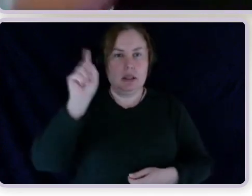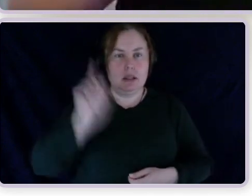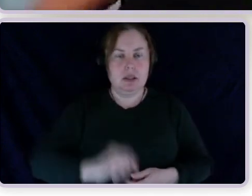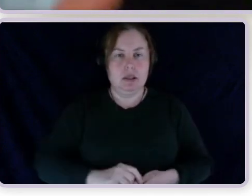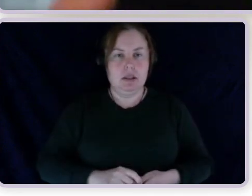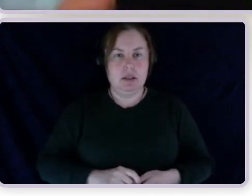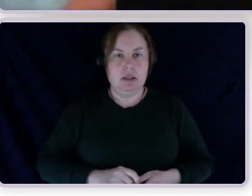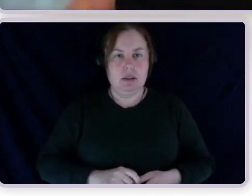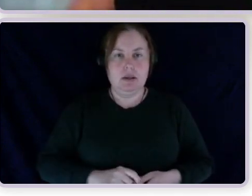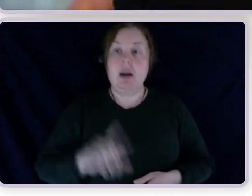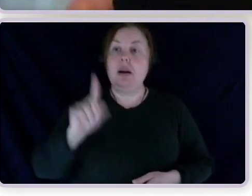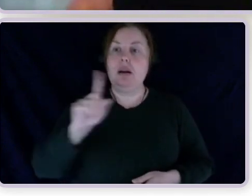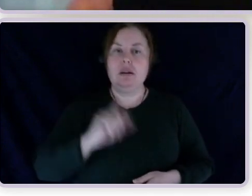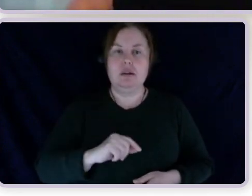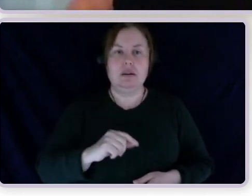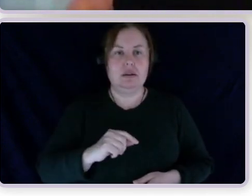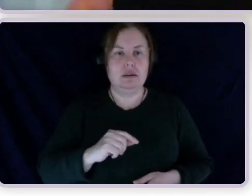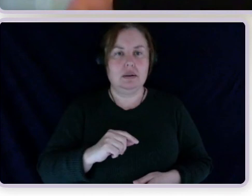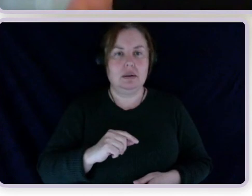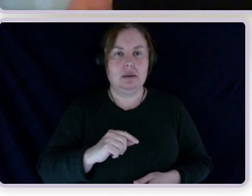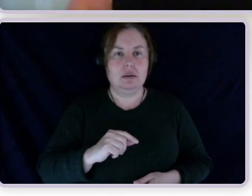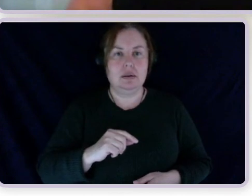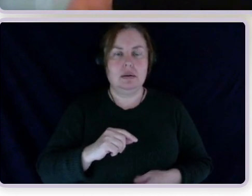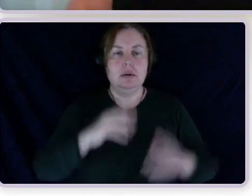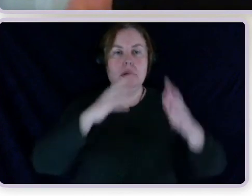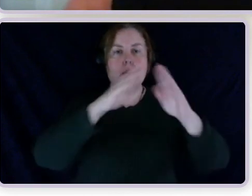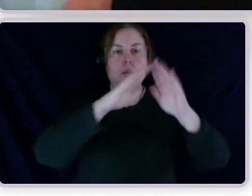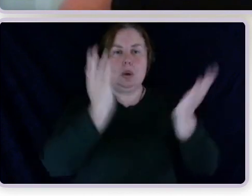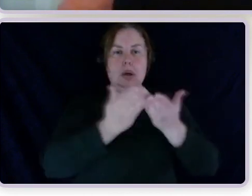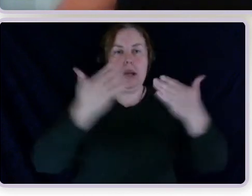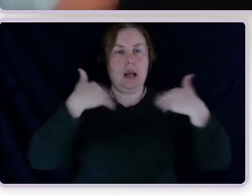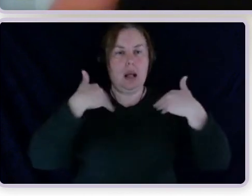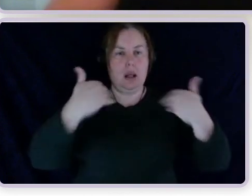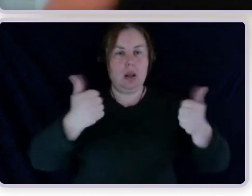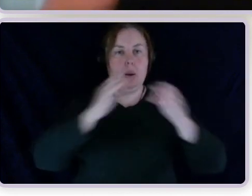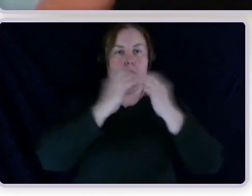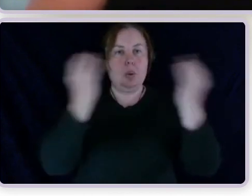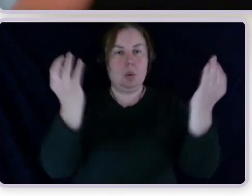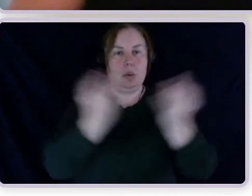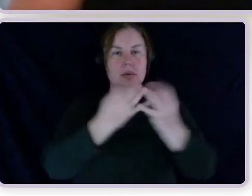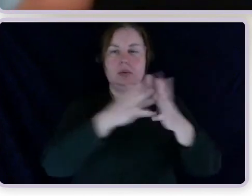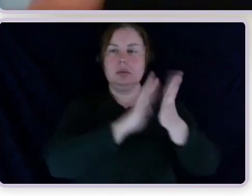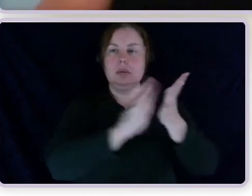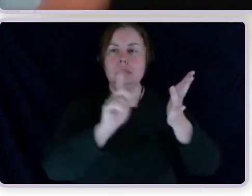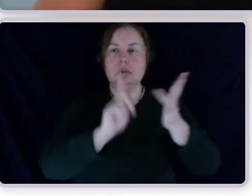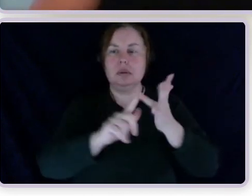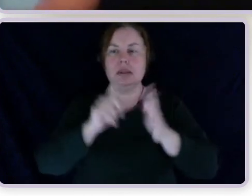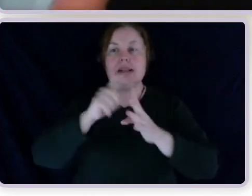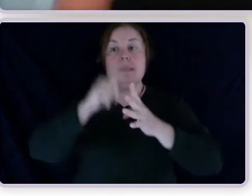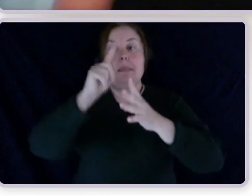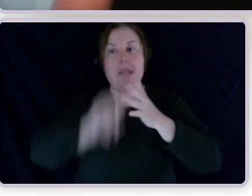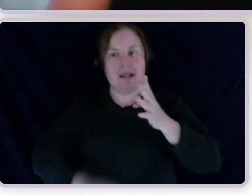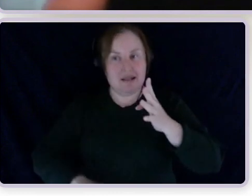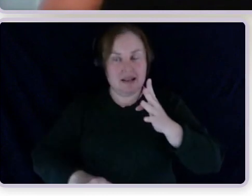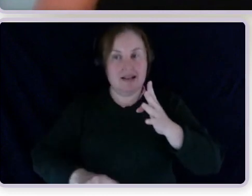Oh, it says the World Health Organisation Disability Assessment Schedule. Well, there you go. I've learned something new myself.